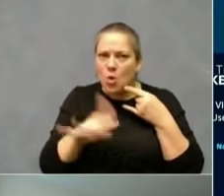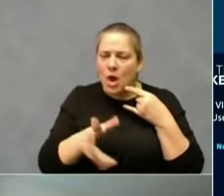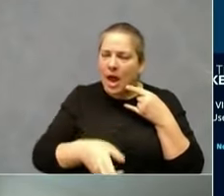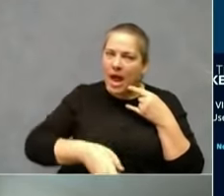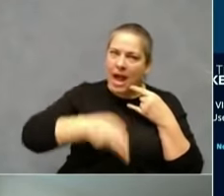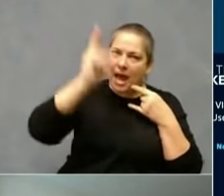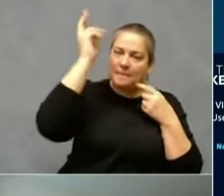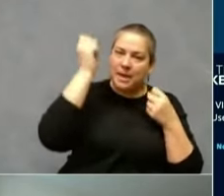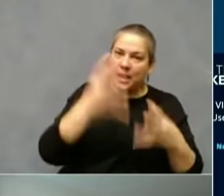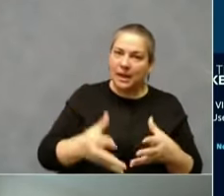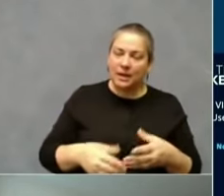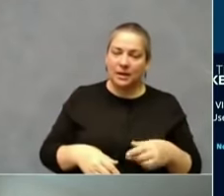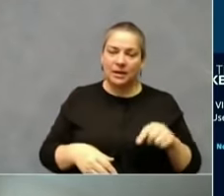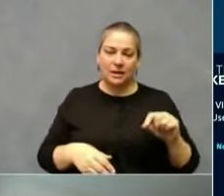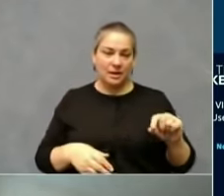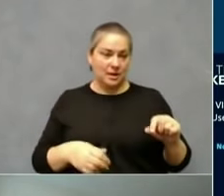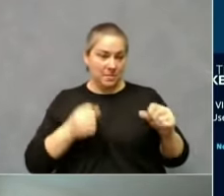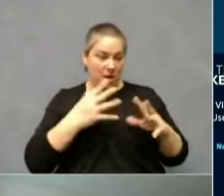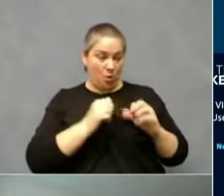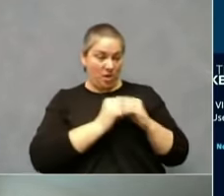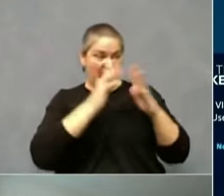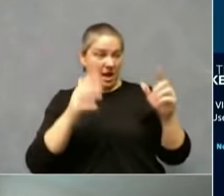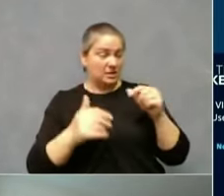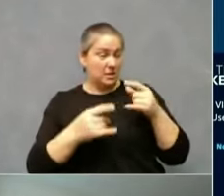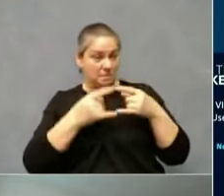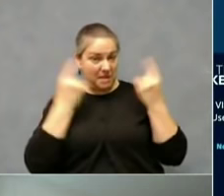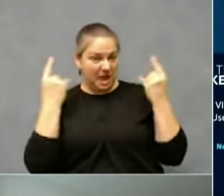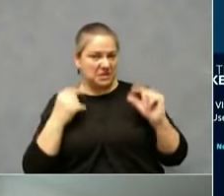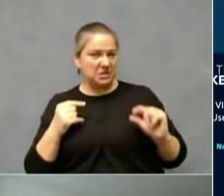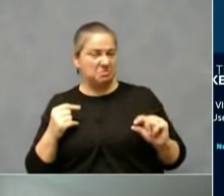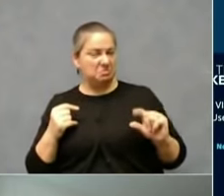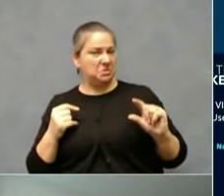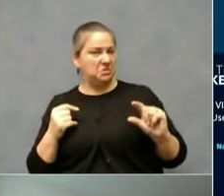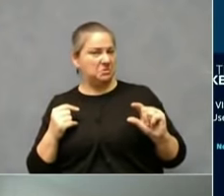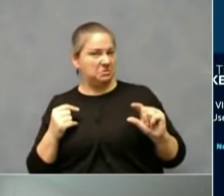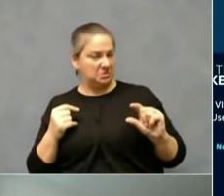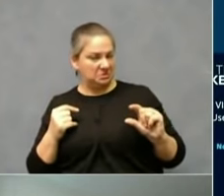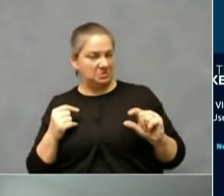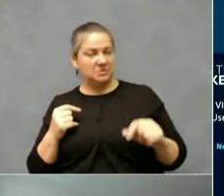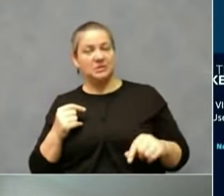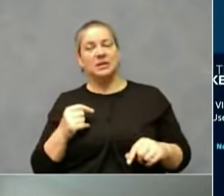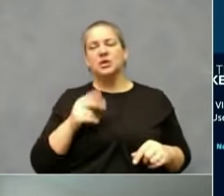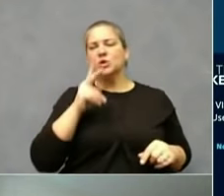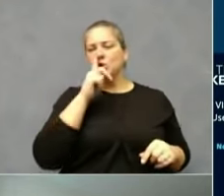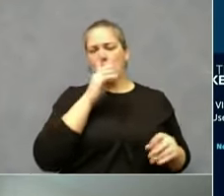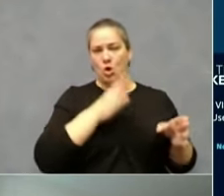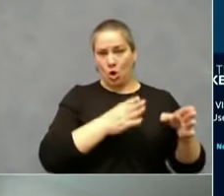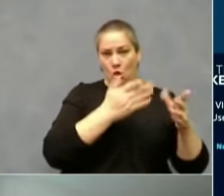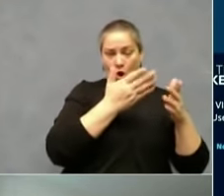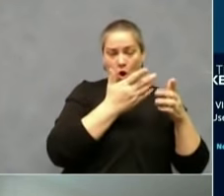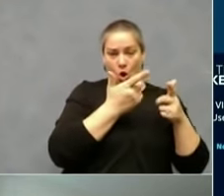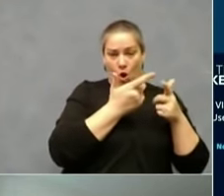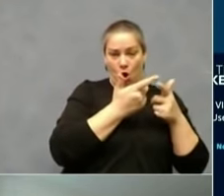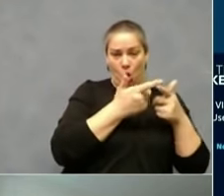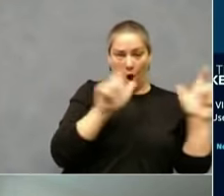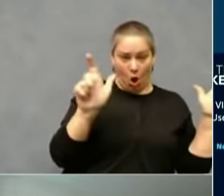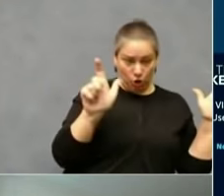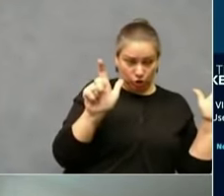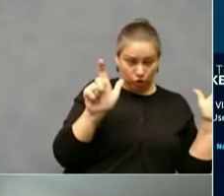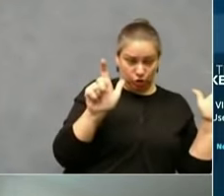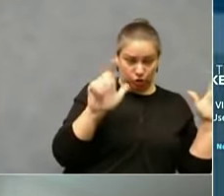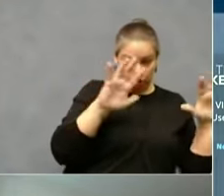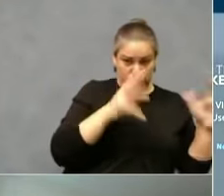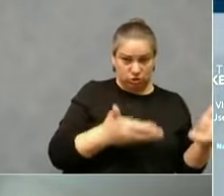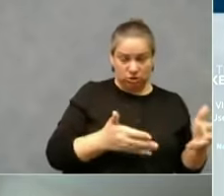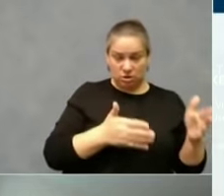But you also see that when you go from large venues to medium to small, that visitor non-compliance with just